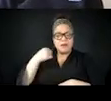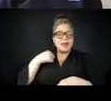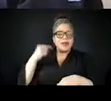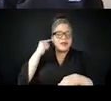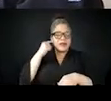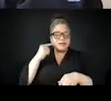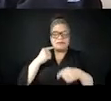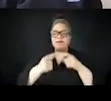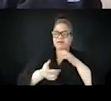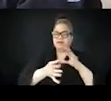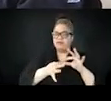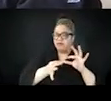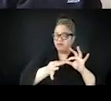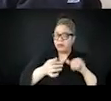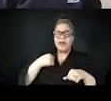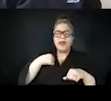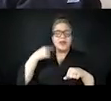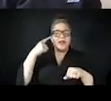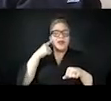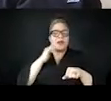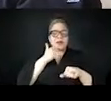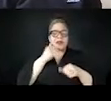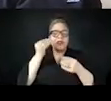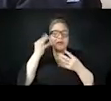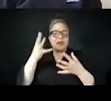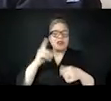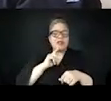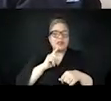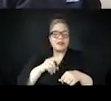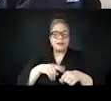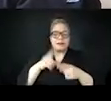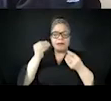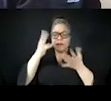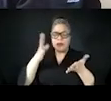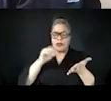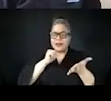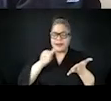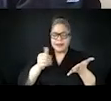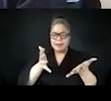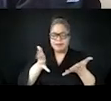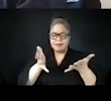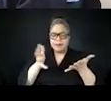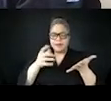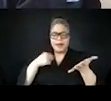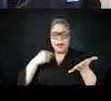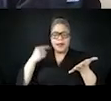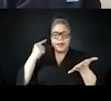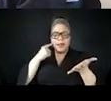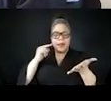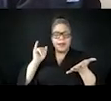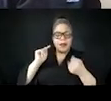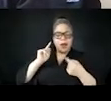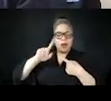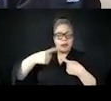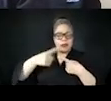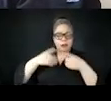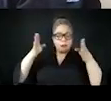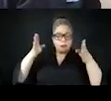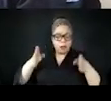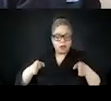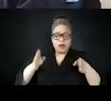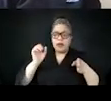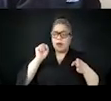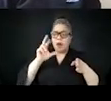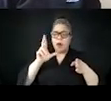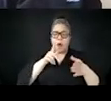I think it's when the person or whoever's doing, you know, giving out the information thinks that they're right. Um, and they are, they are